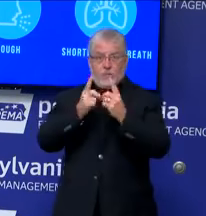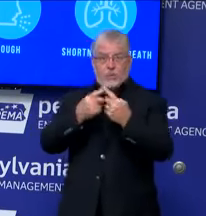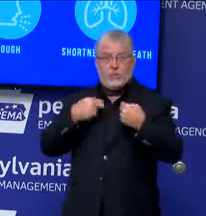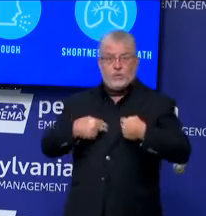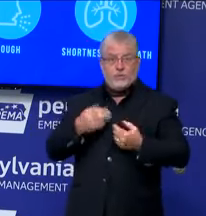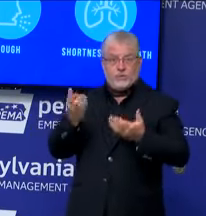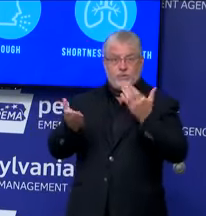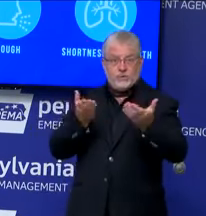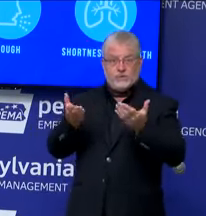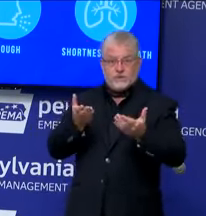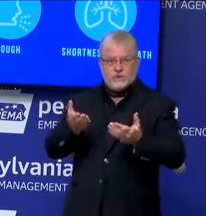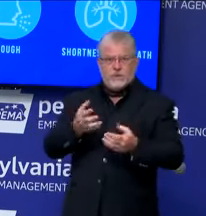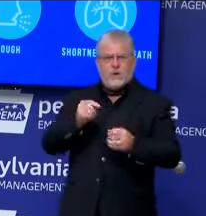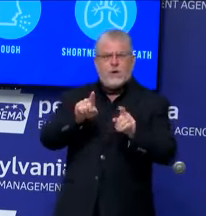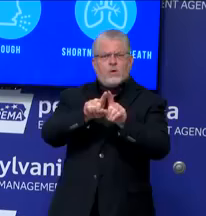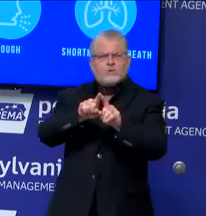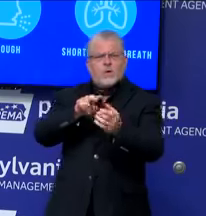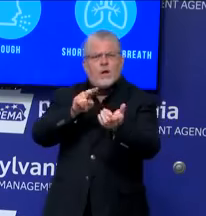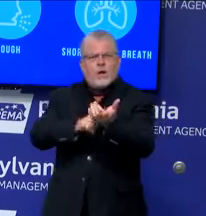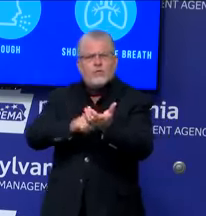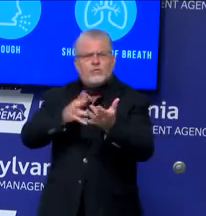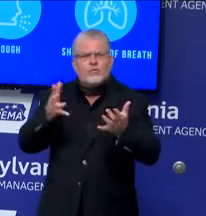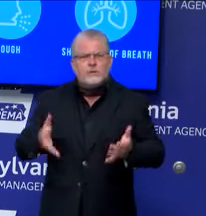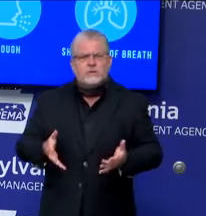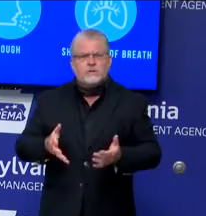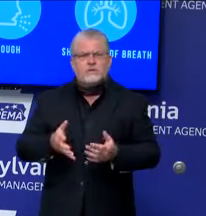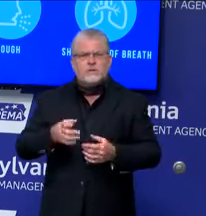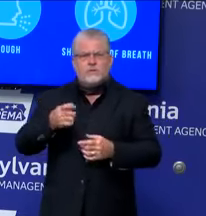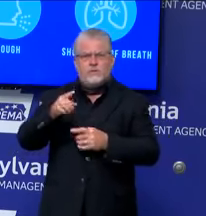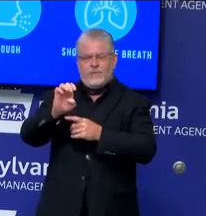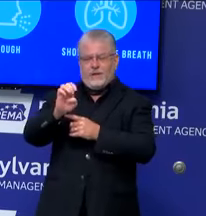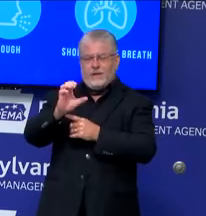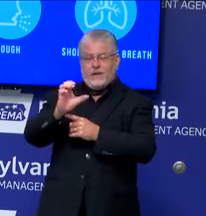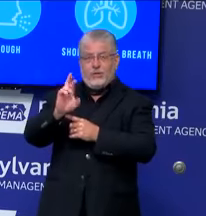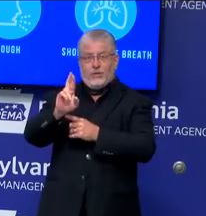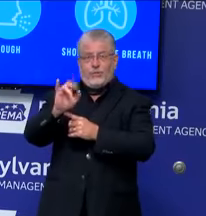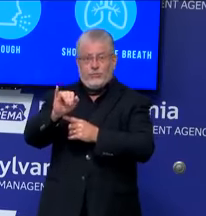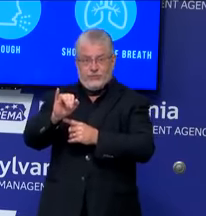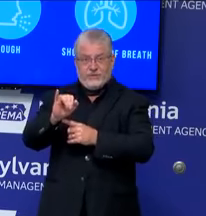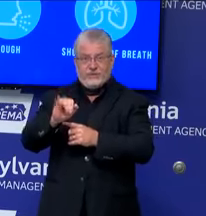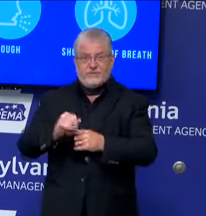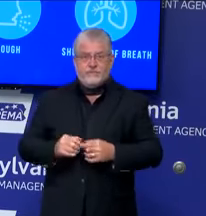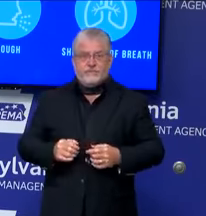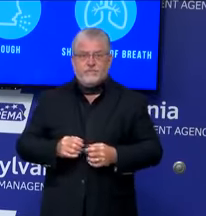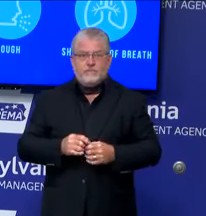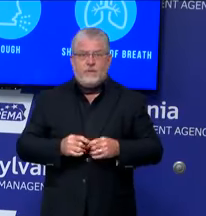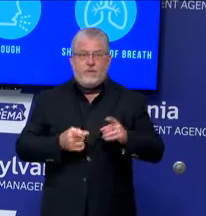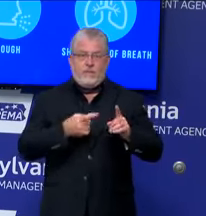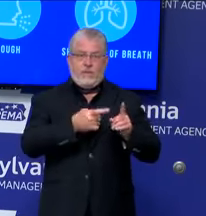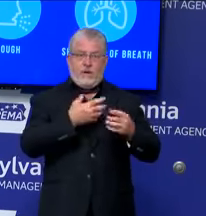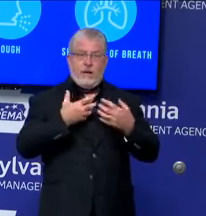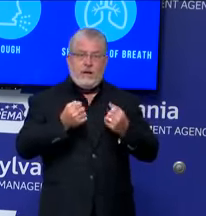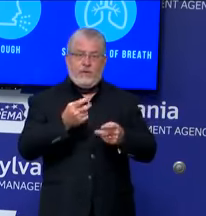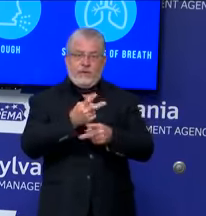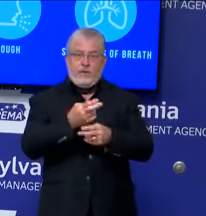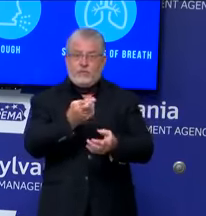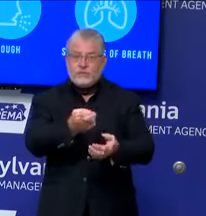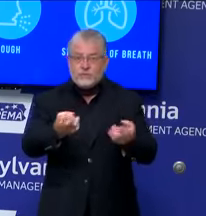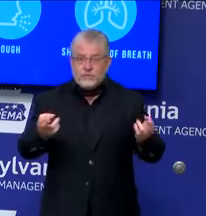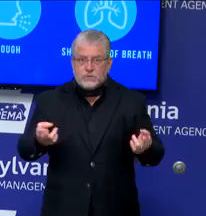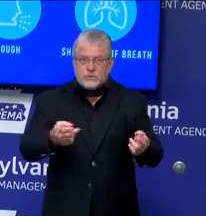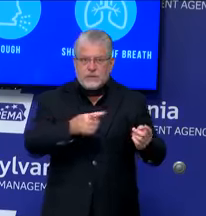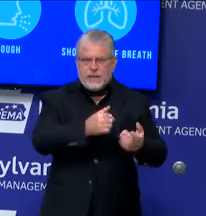ECRI, and General Health Care Resources to assist facilities with outbreaks. In addition, this includes the new